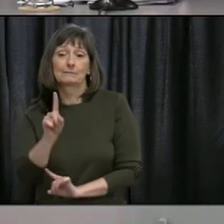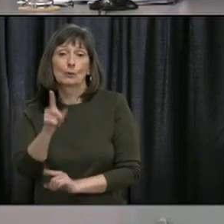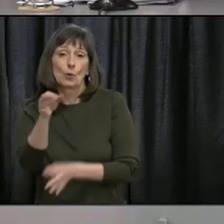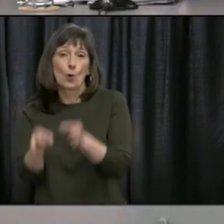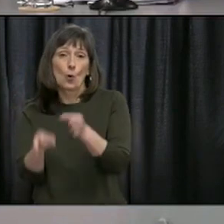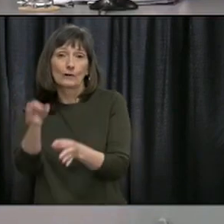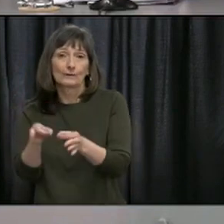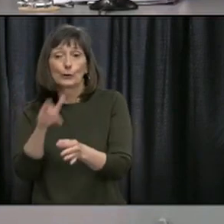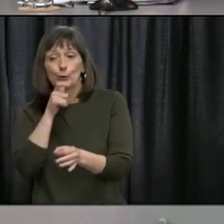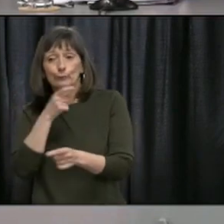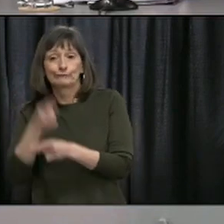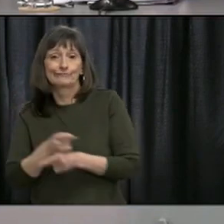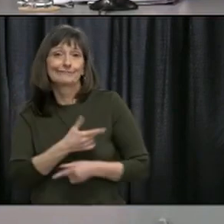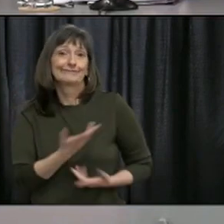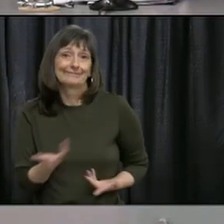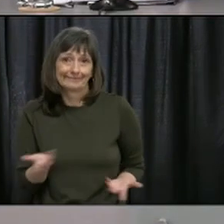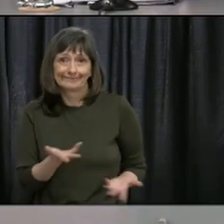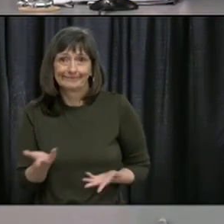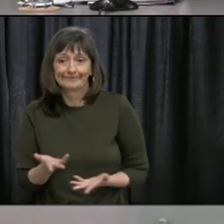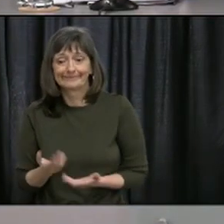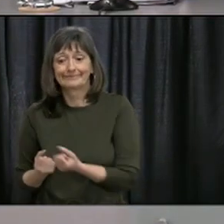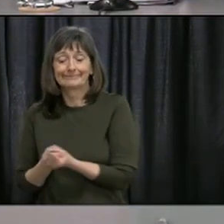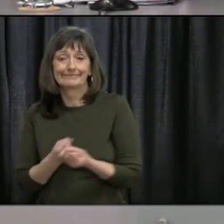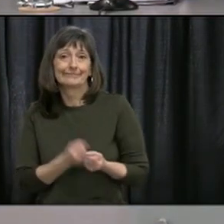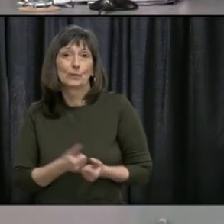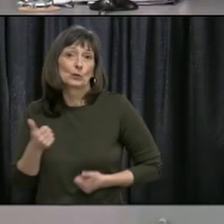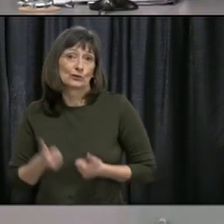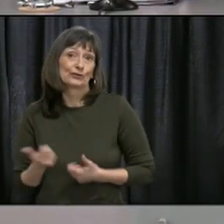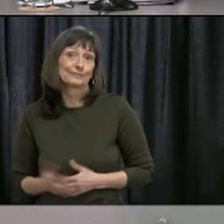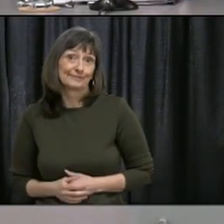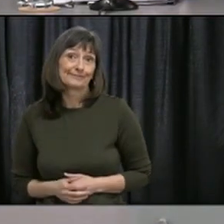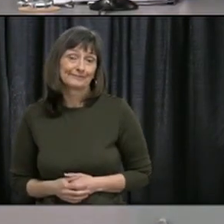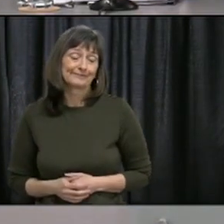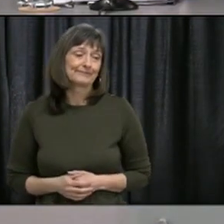questions are from Tyler Dunn of VOCM News. Please go ahead.